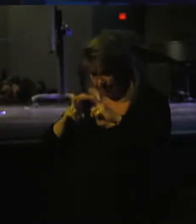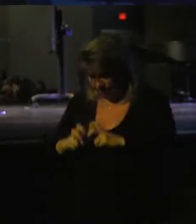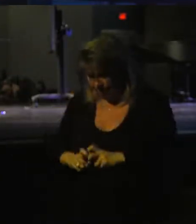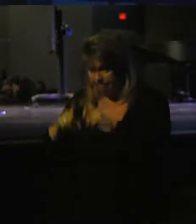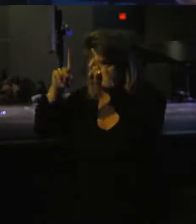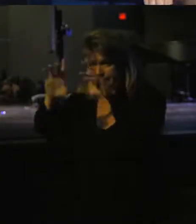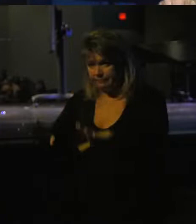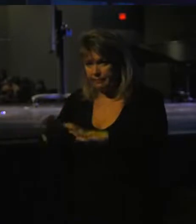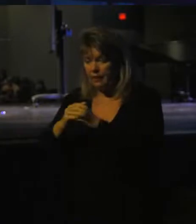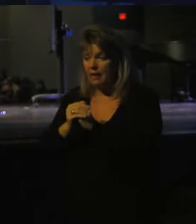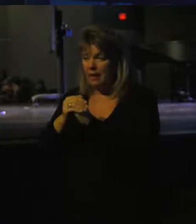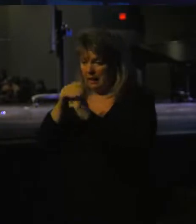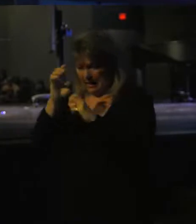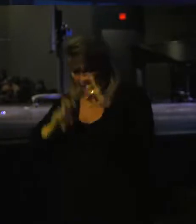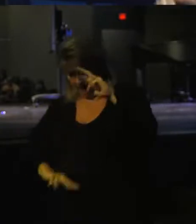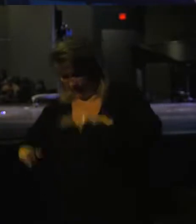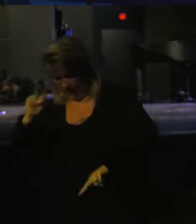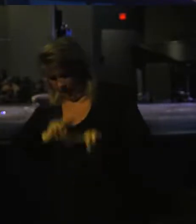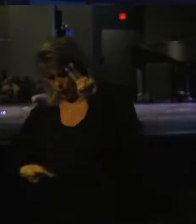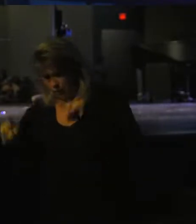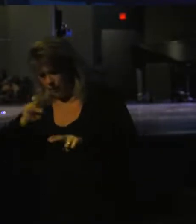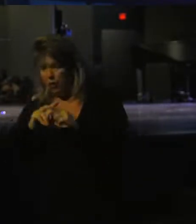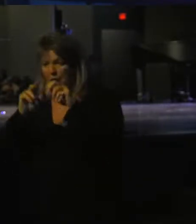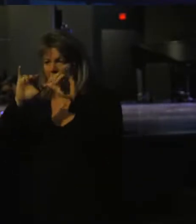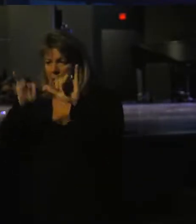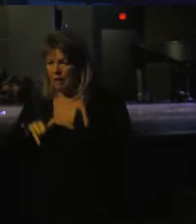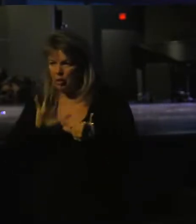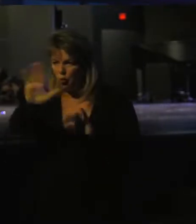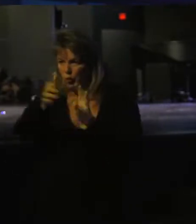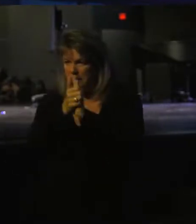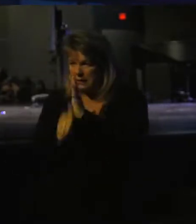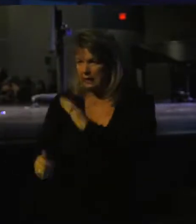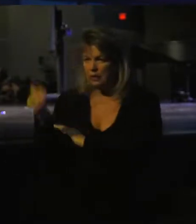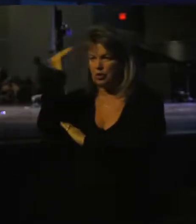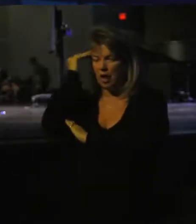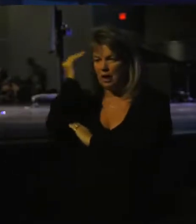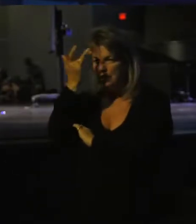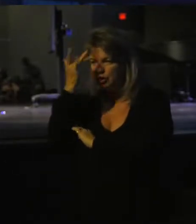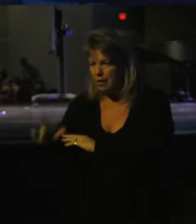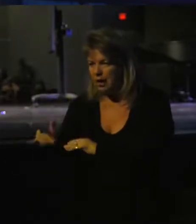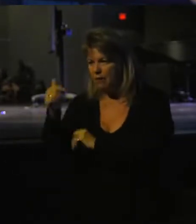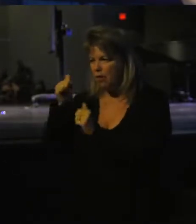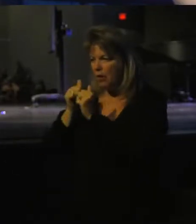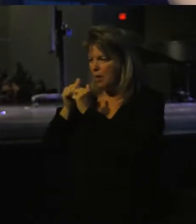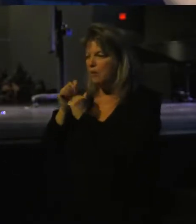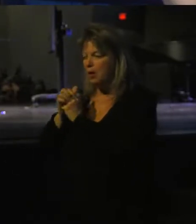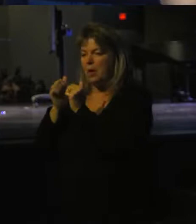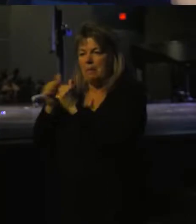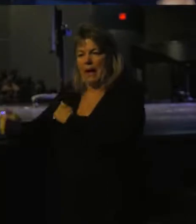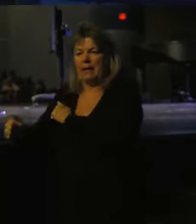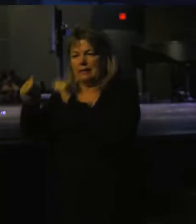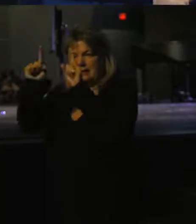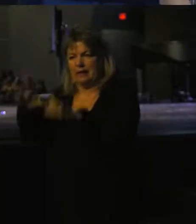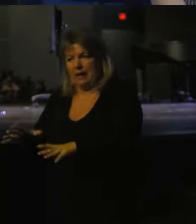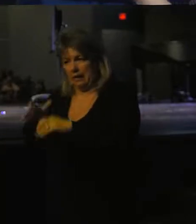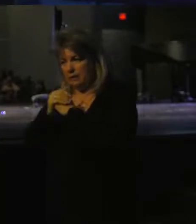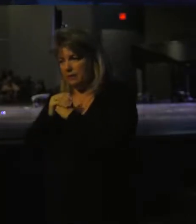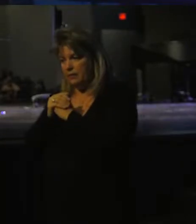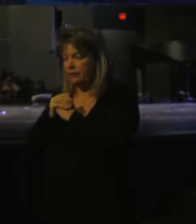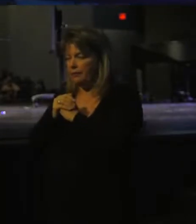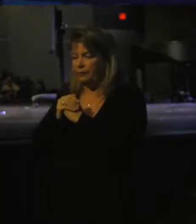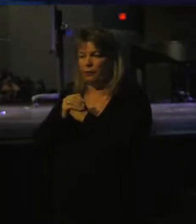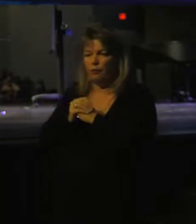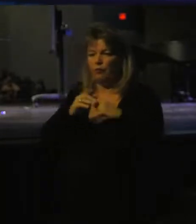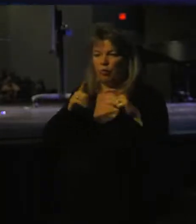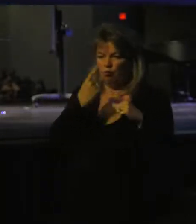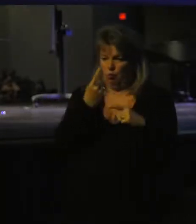observation, or evaluation for measuring the skill, knowledge, intelligence, capacities, and aptitudes of an individual or